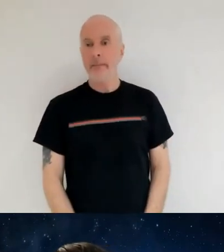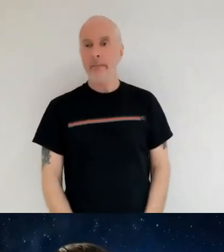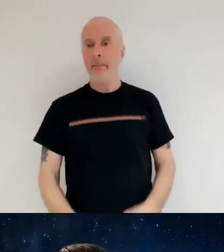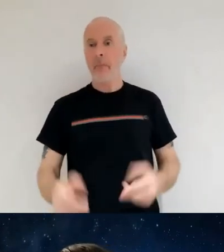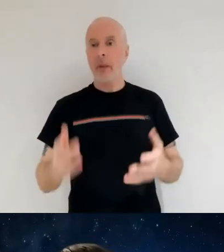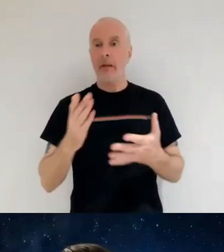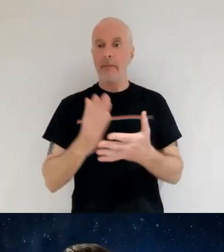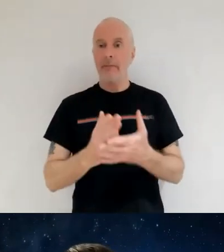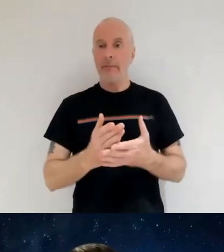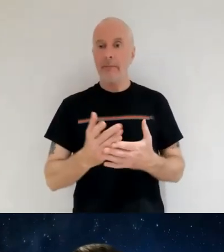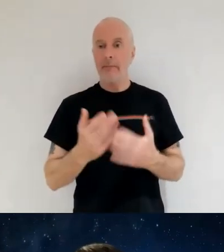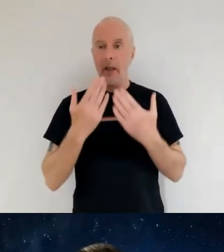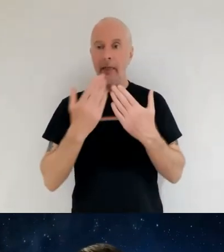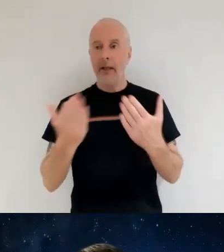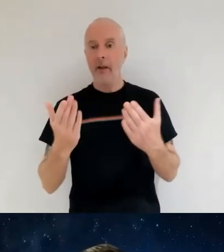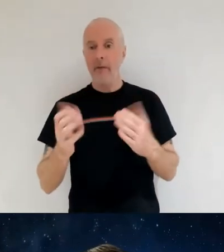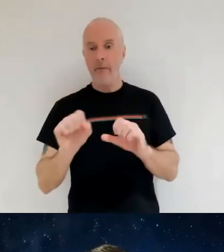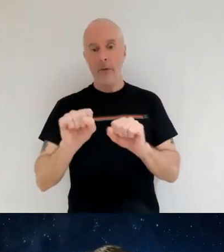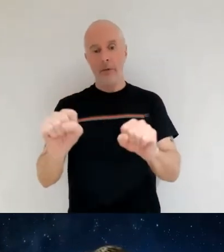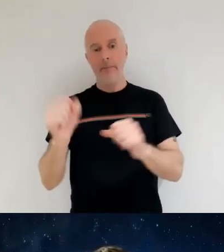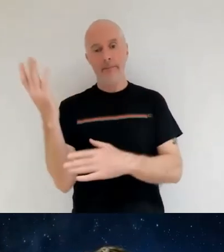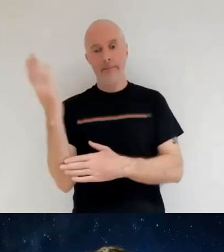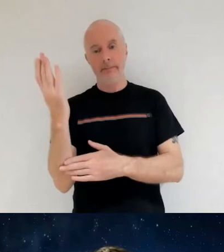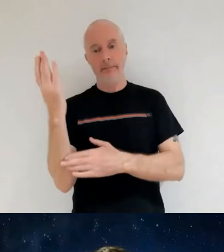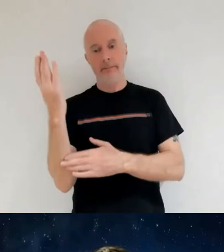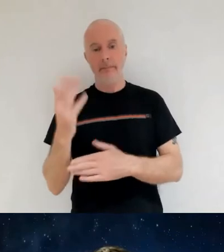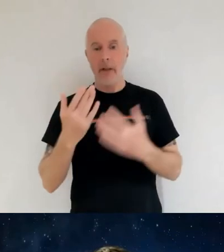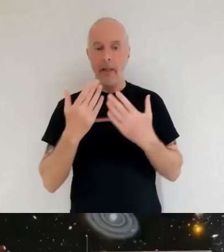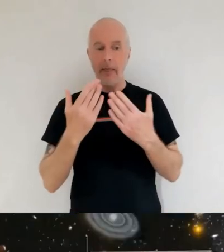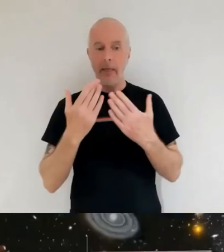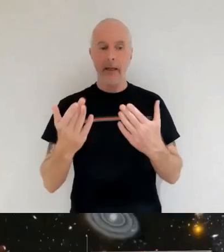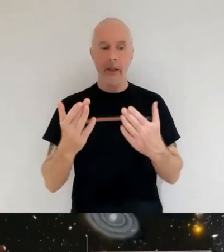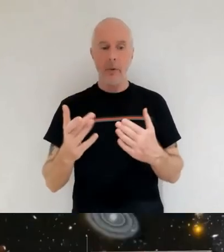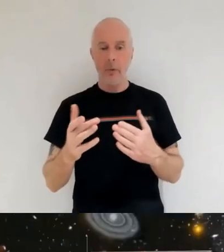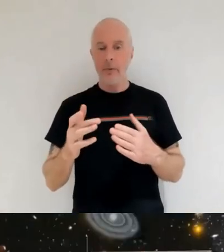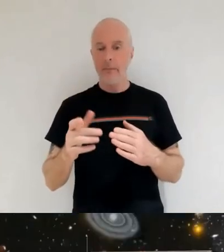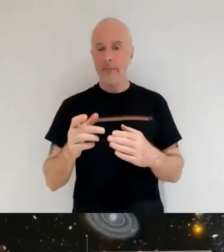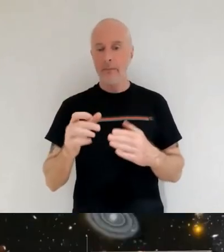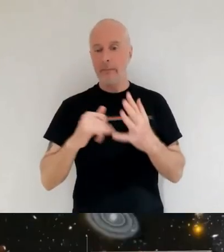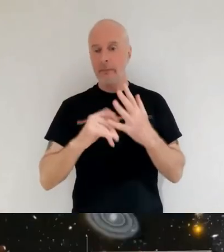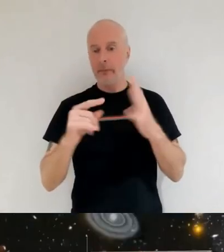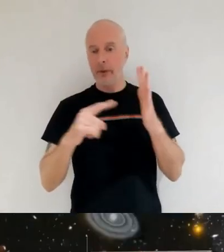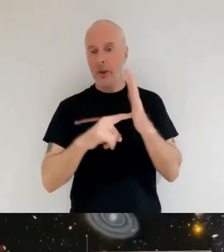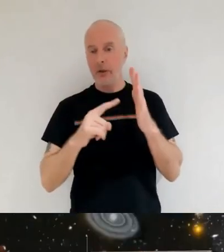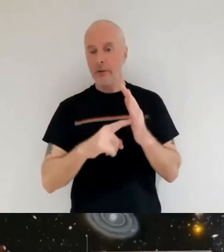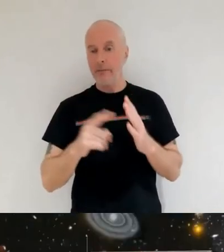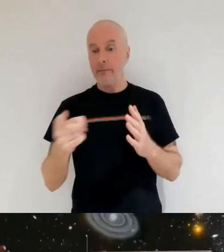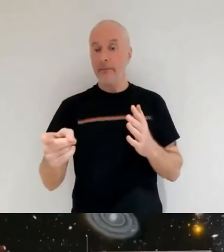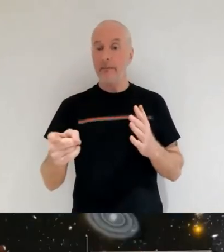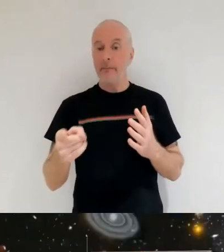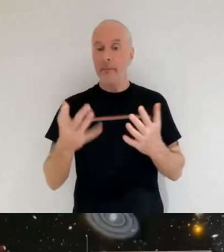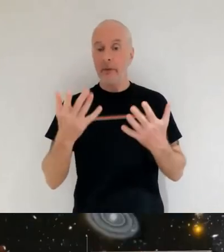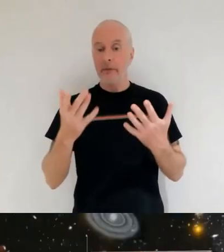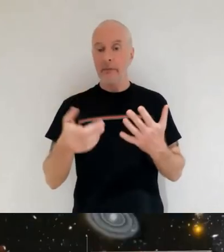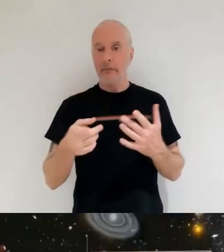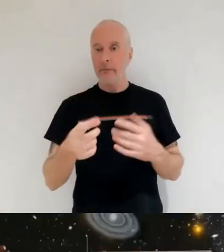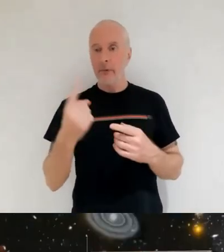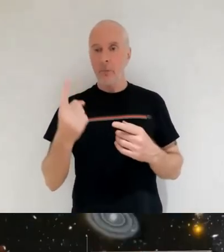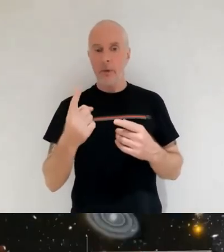talk fantastic thank you very much so uh good evening everybody there we